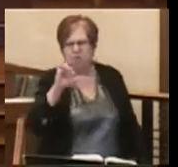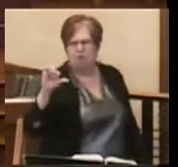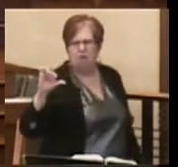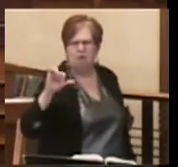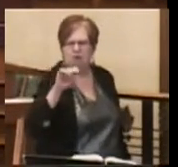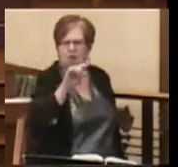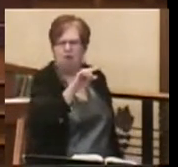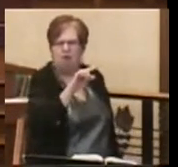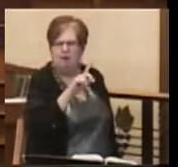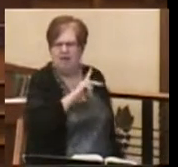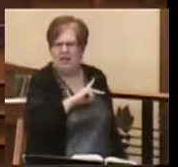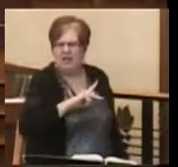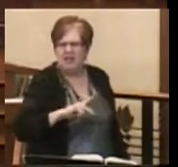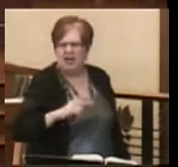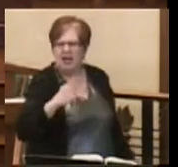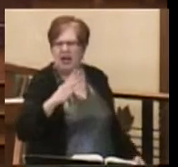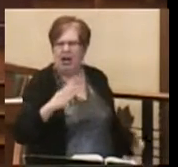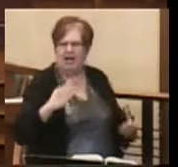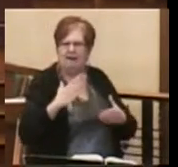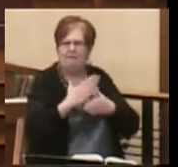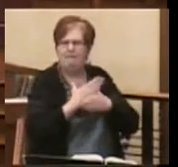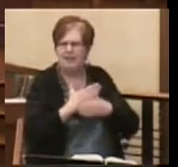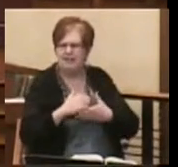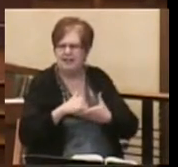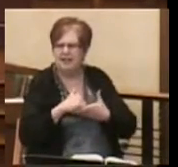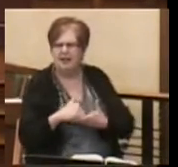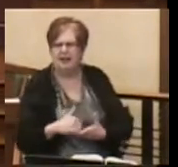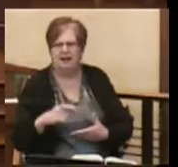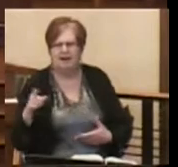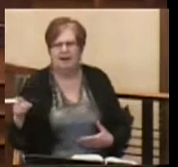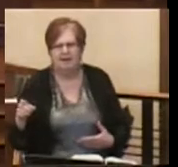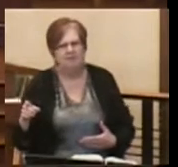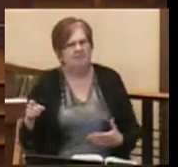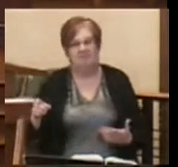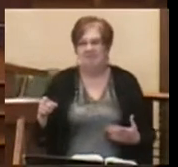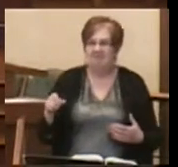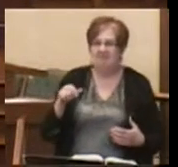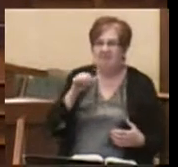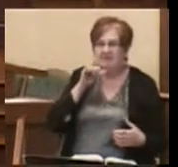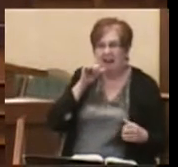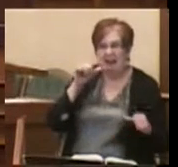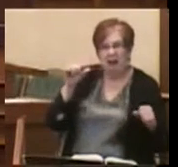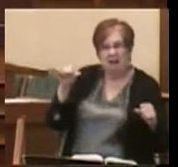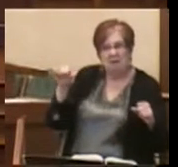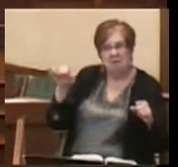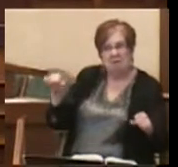and God intervenes and gives Judah an unlikely victory.